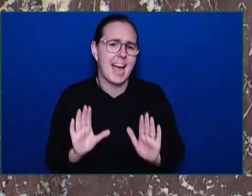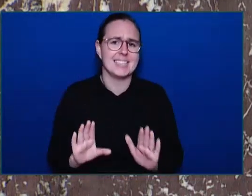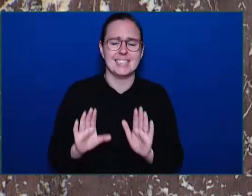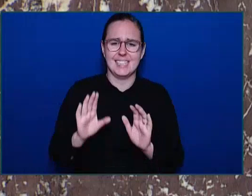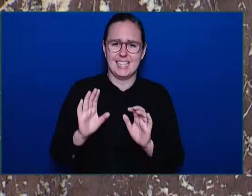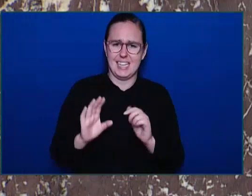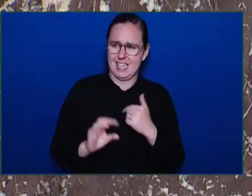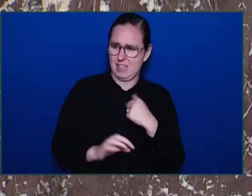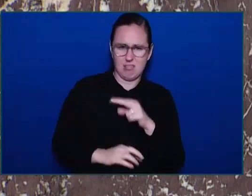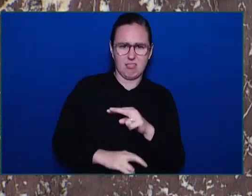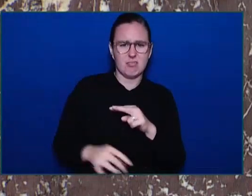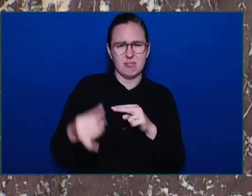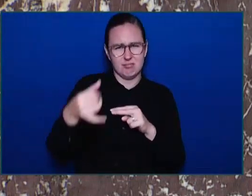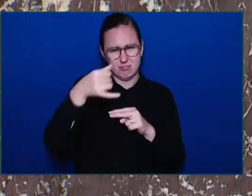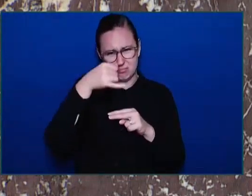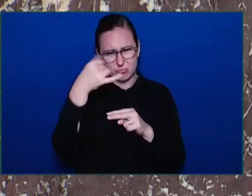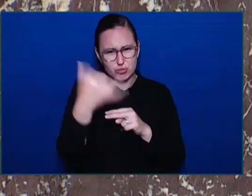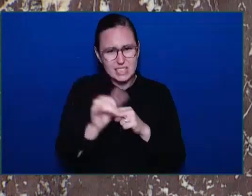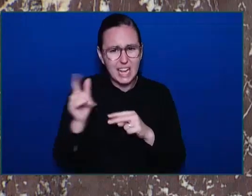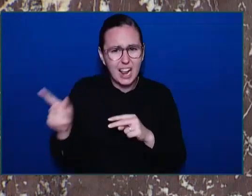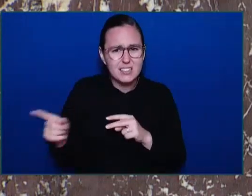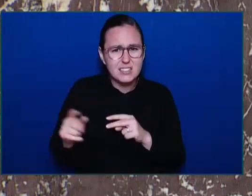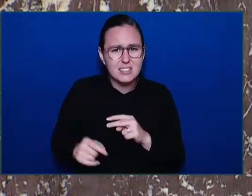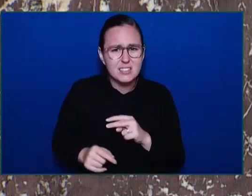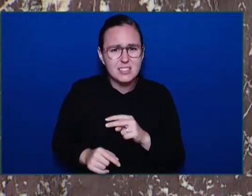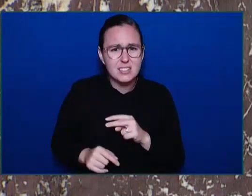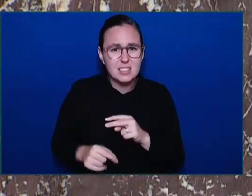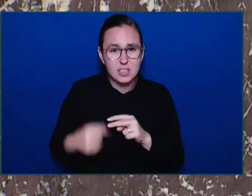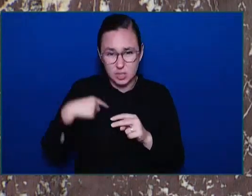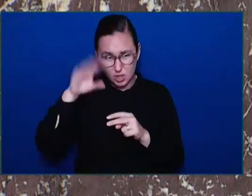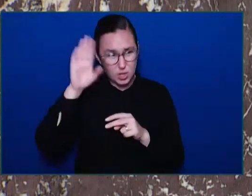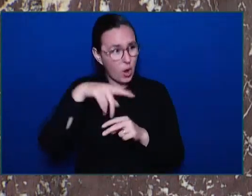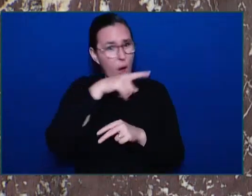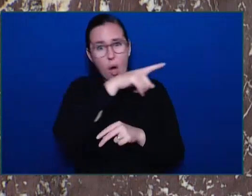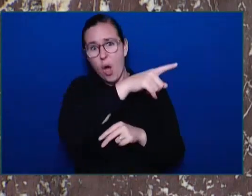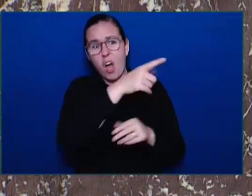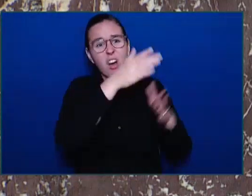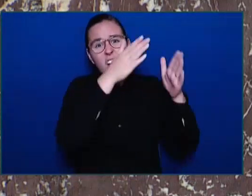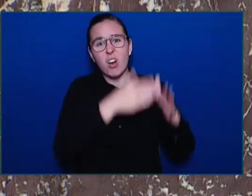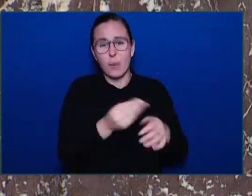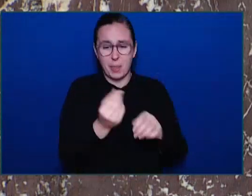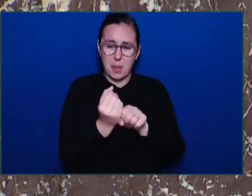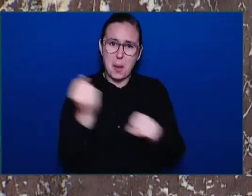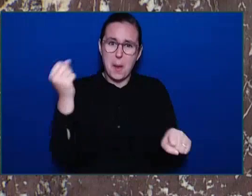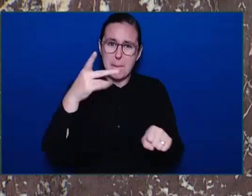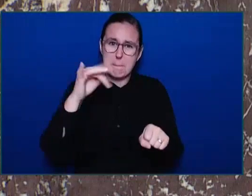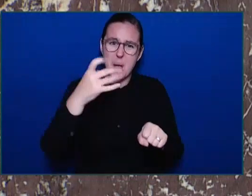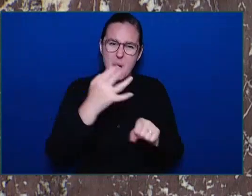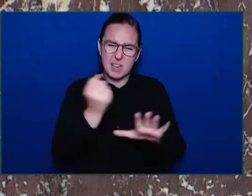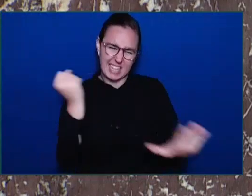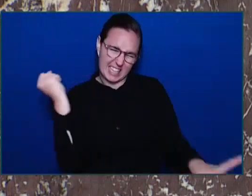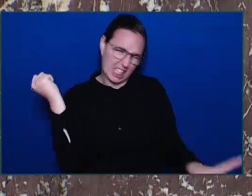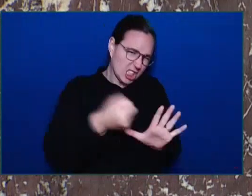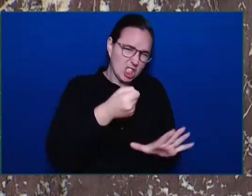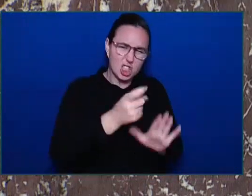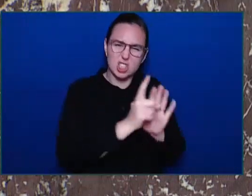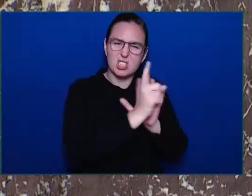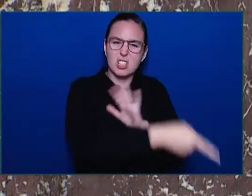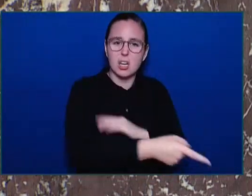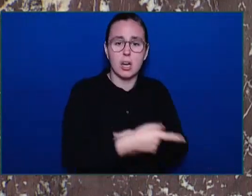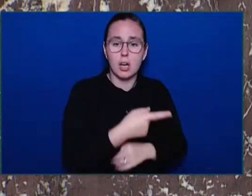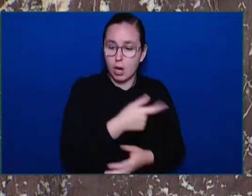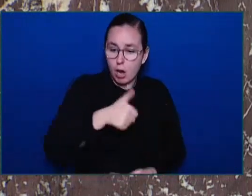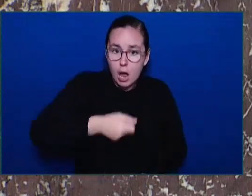received a pipe to the side of the head, been stabbed in the throat trying to deliver food in Vancouver. You know what? It's results that matter. And it's been